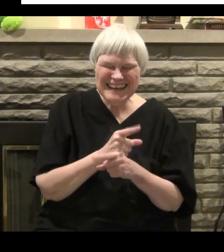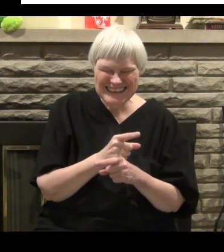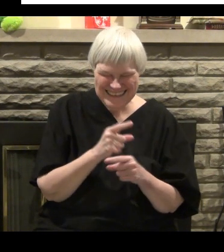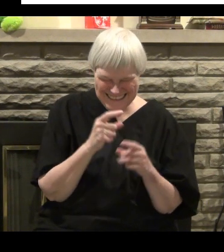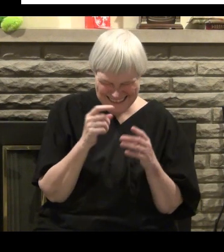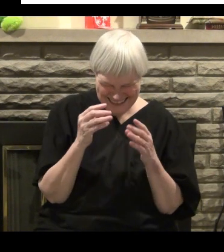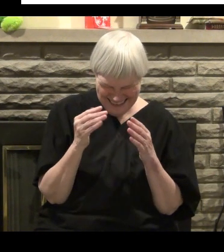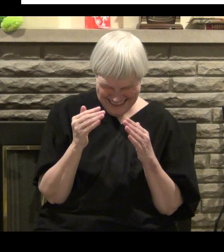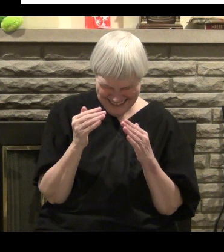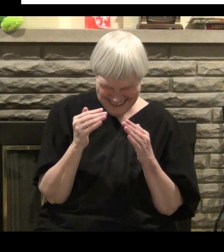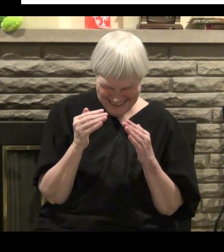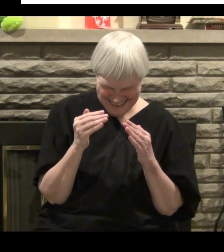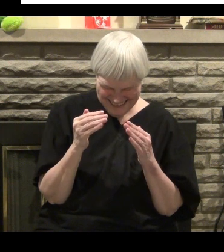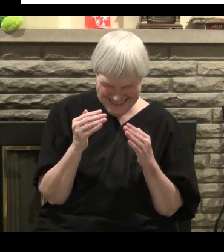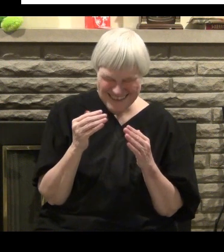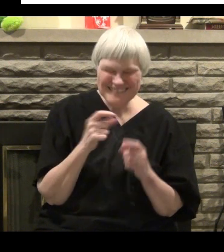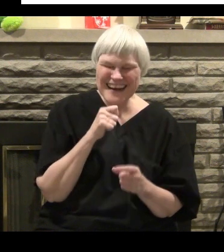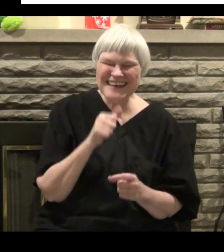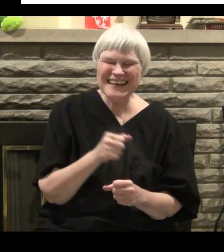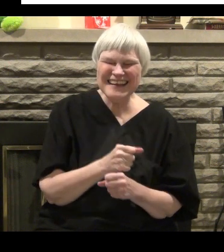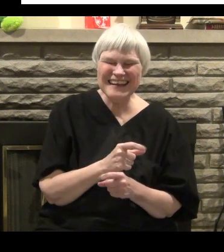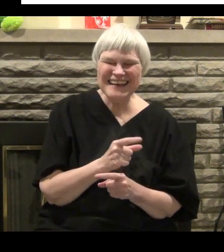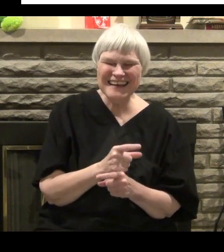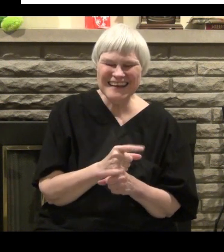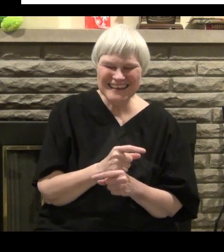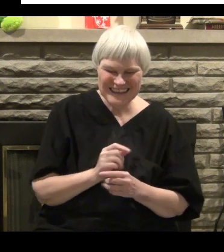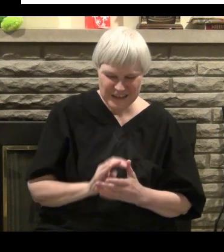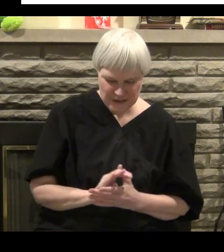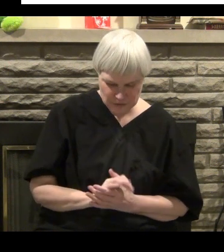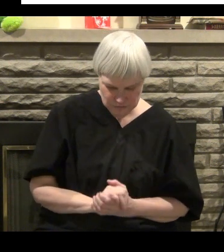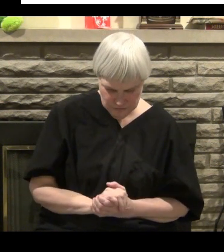And that's not the case either. That's not the case.